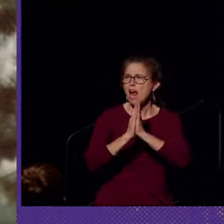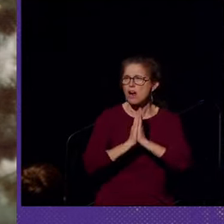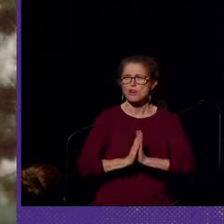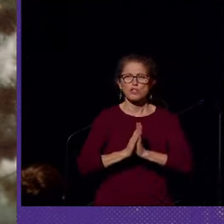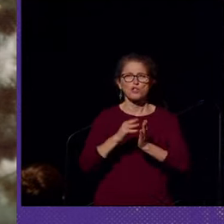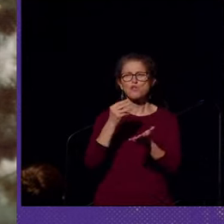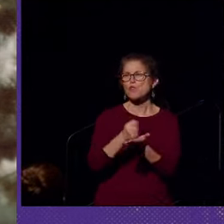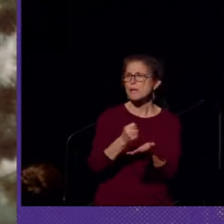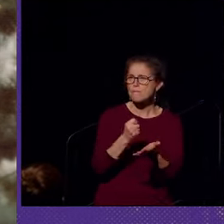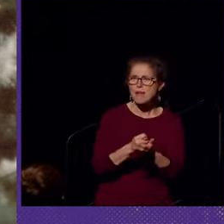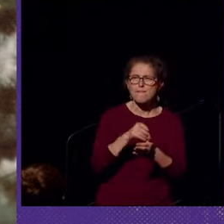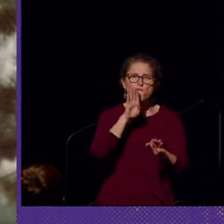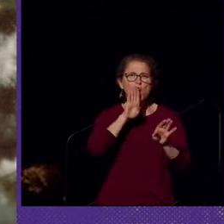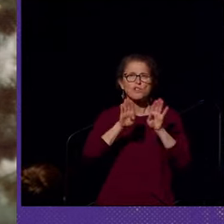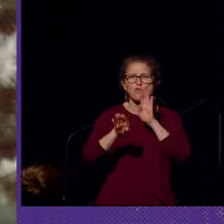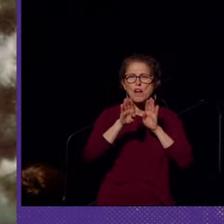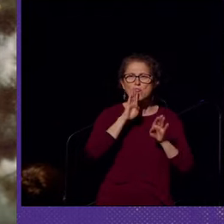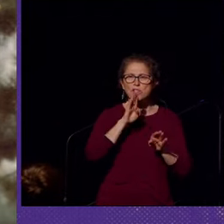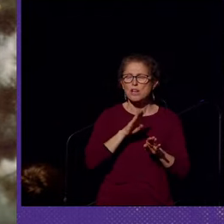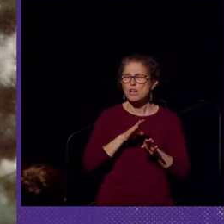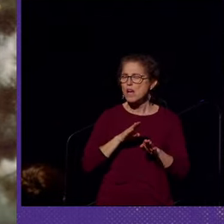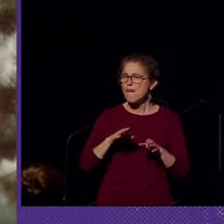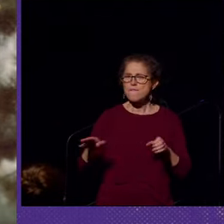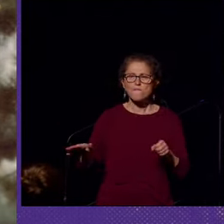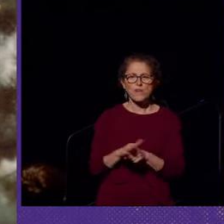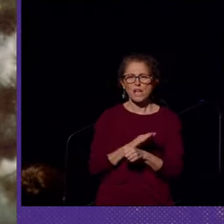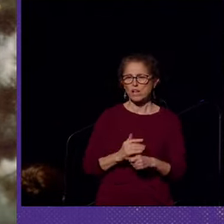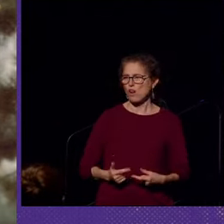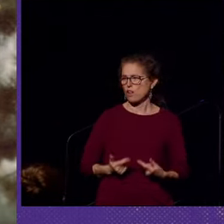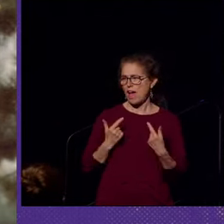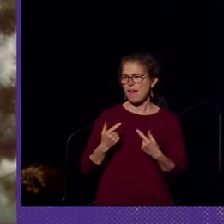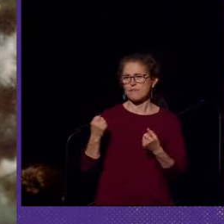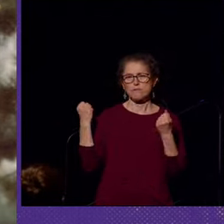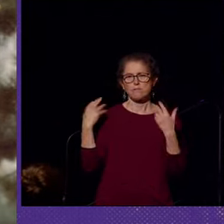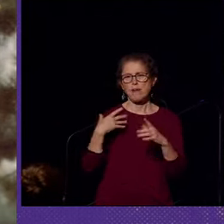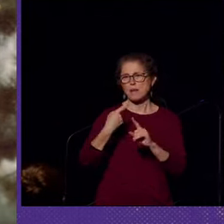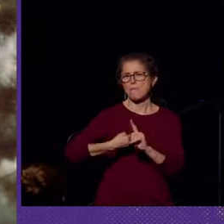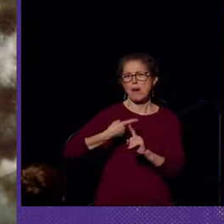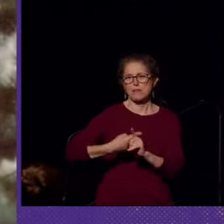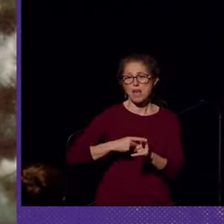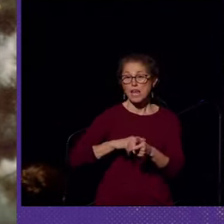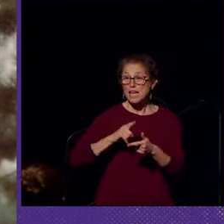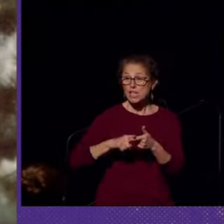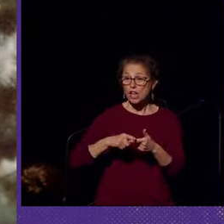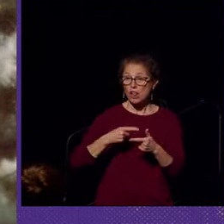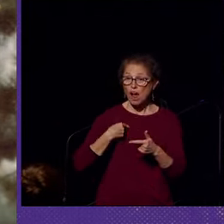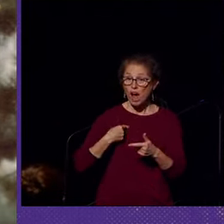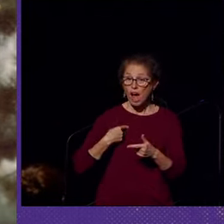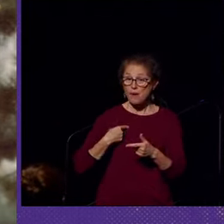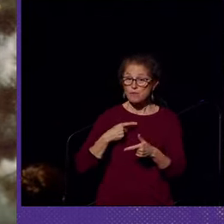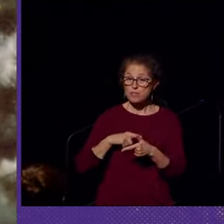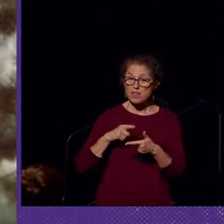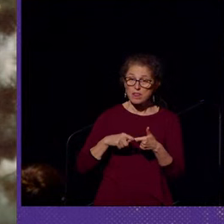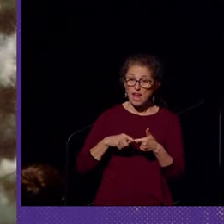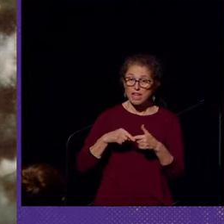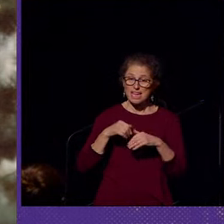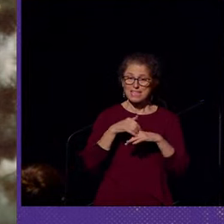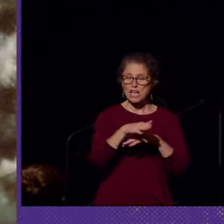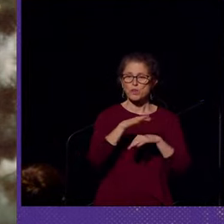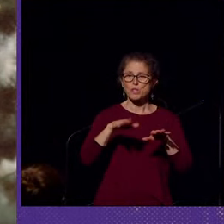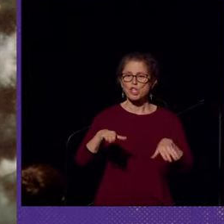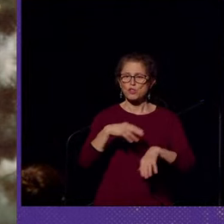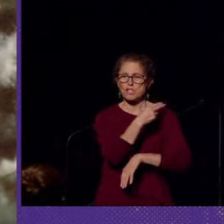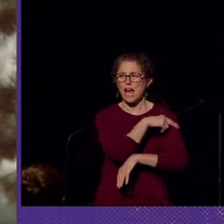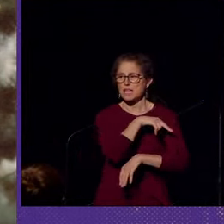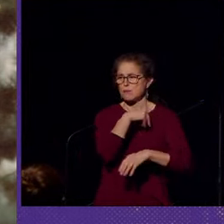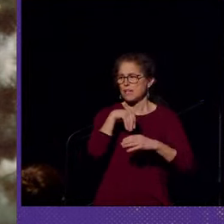and frustration occupied our lives for months until I was sent to the Six Children's Hospital in